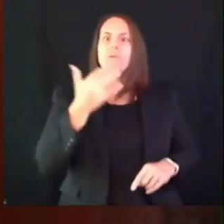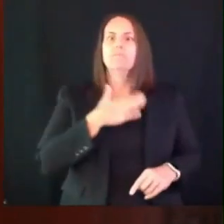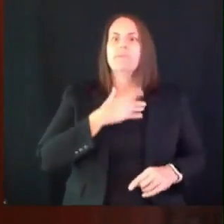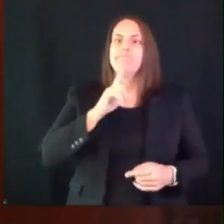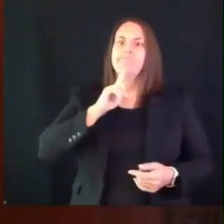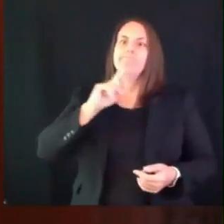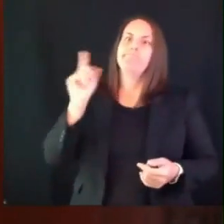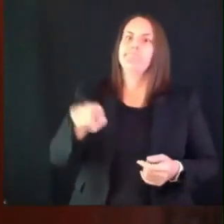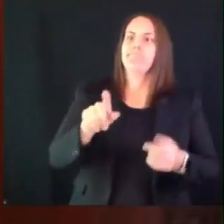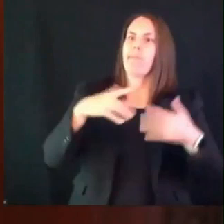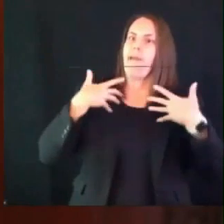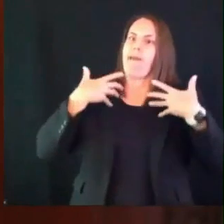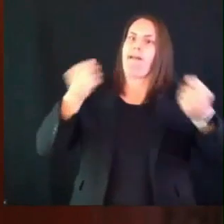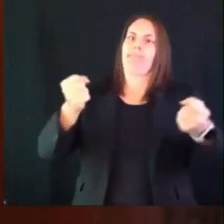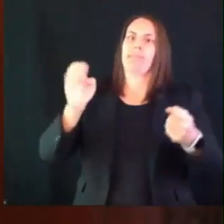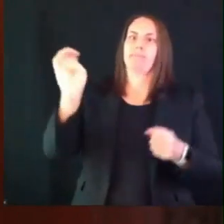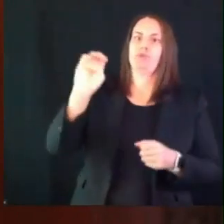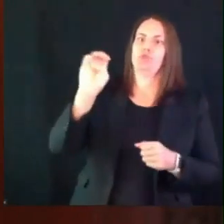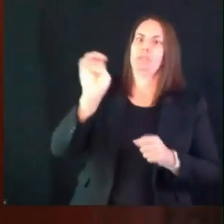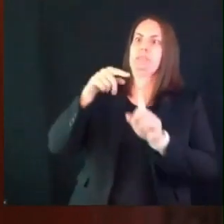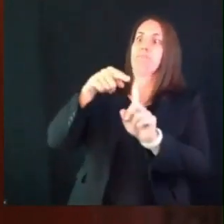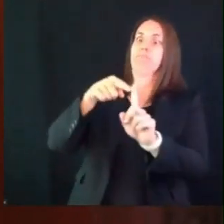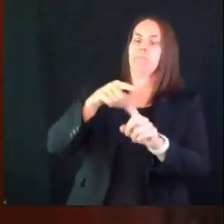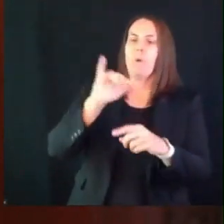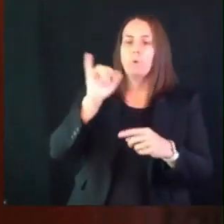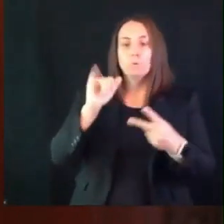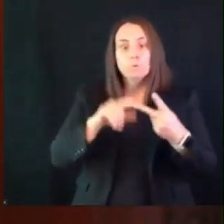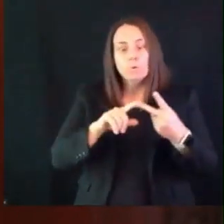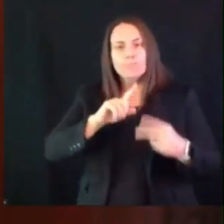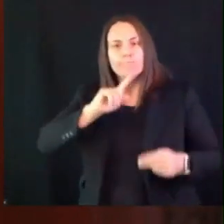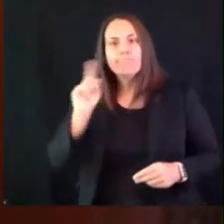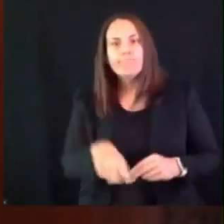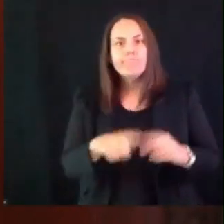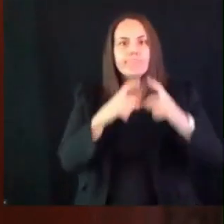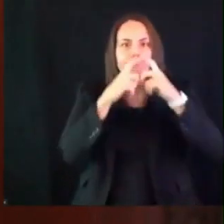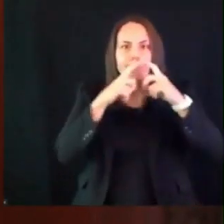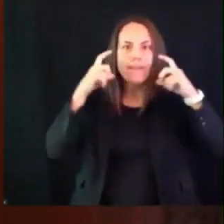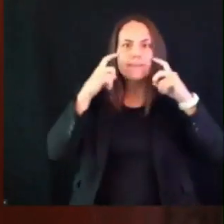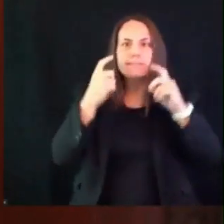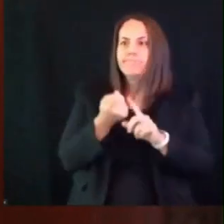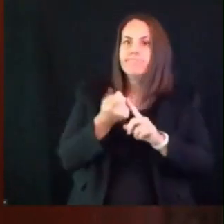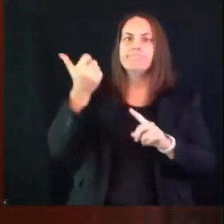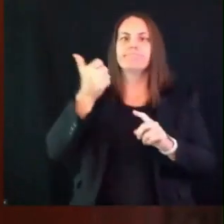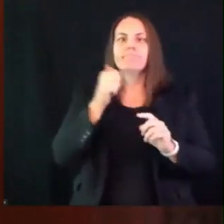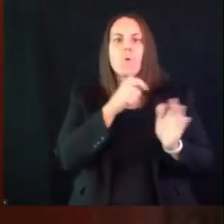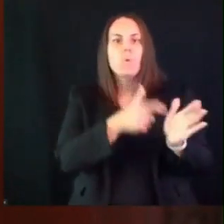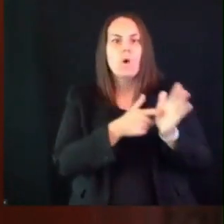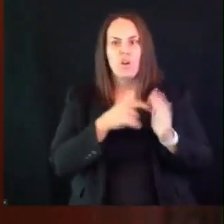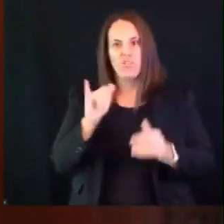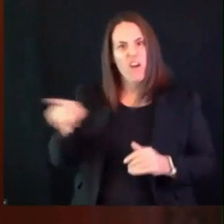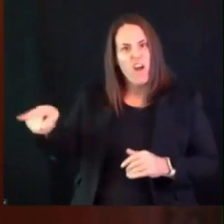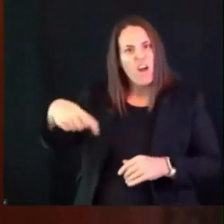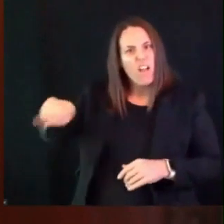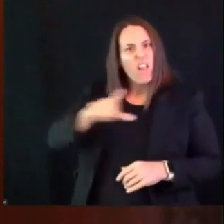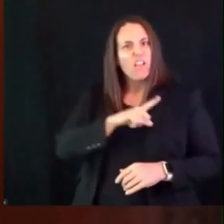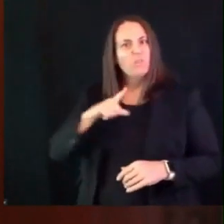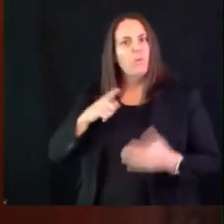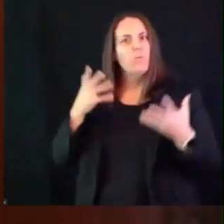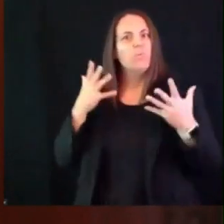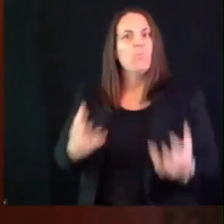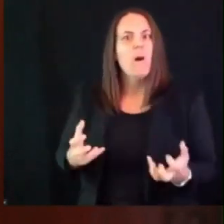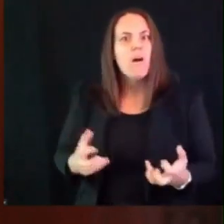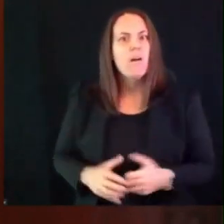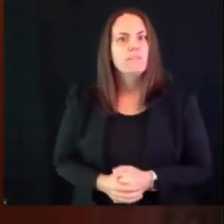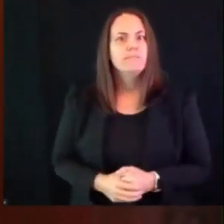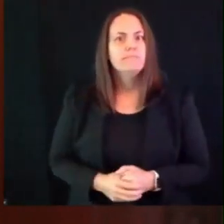coverings in public places not only that but that they intend to wait to take that vote until after